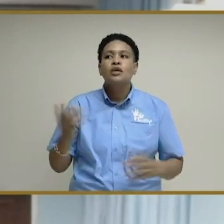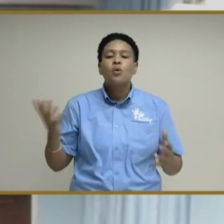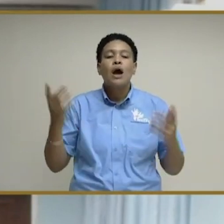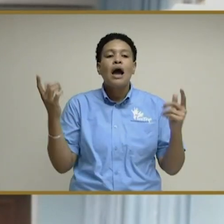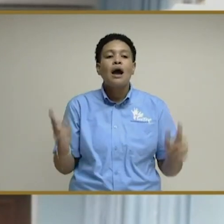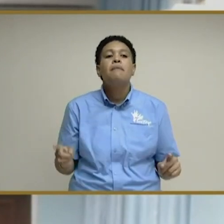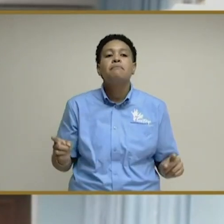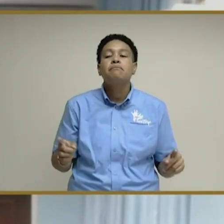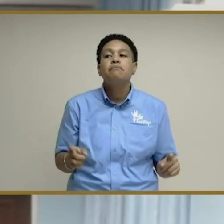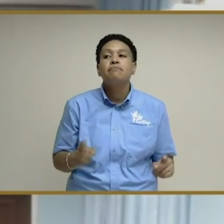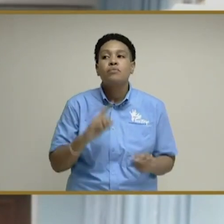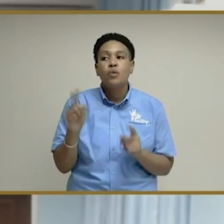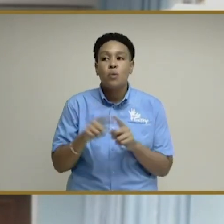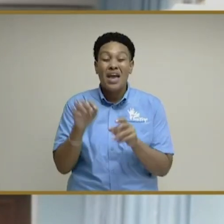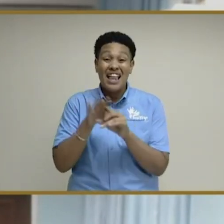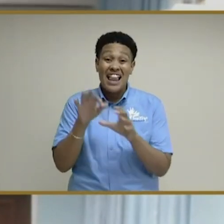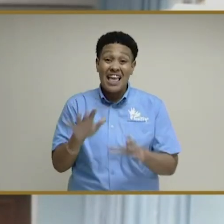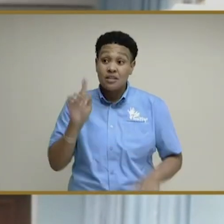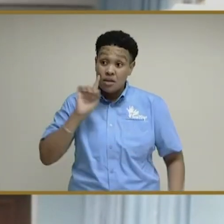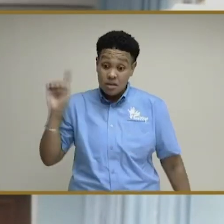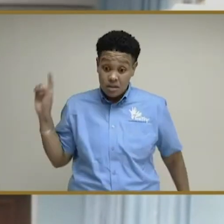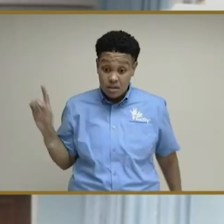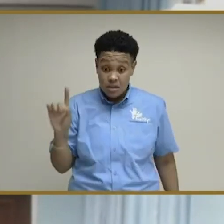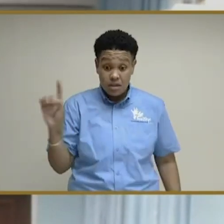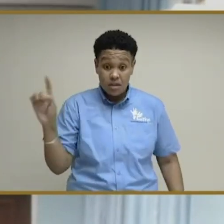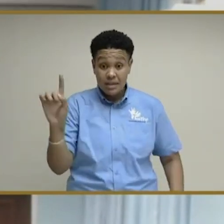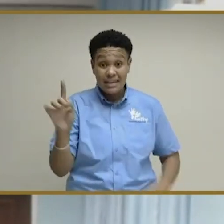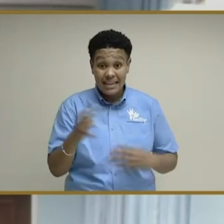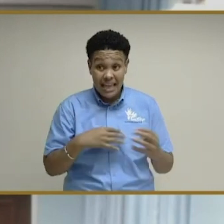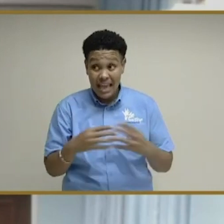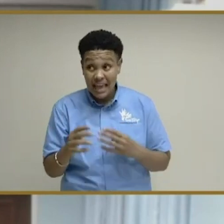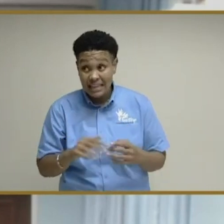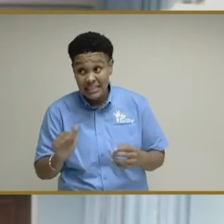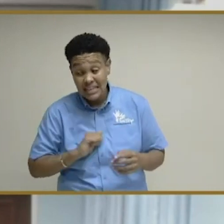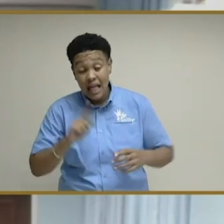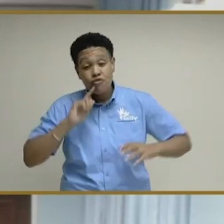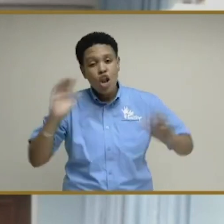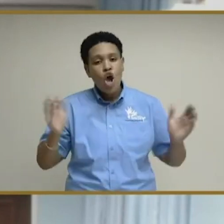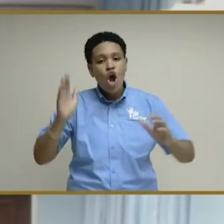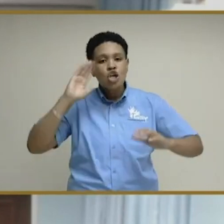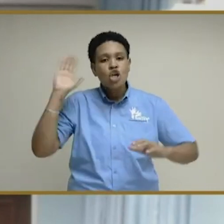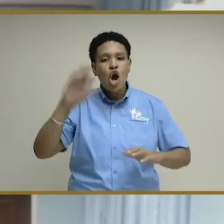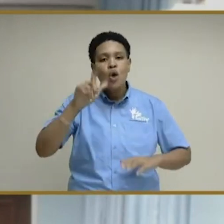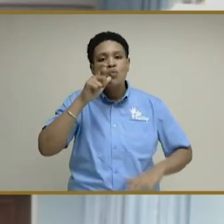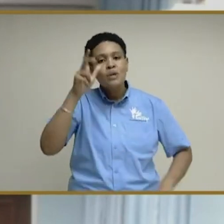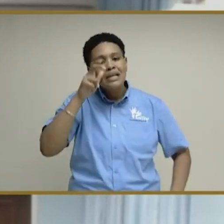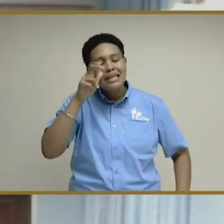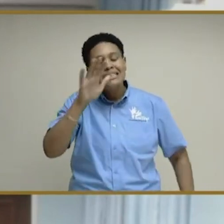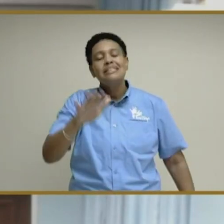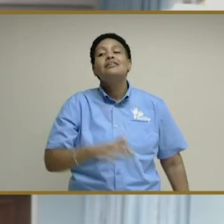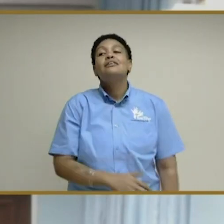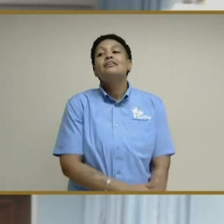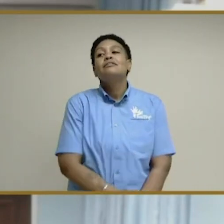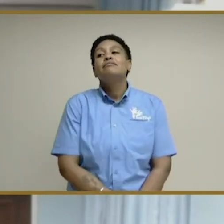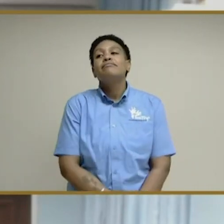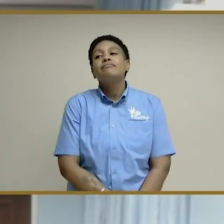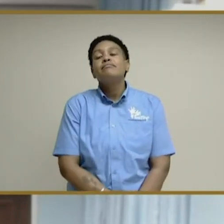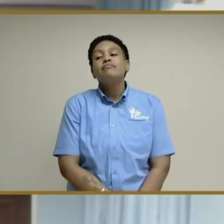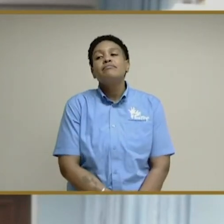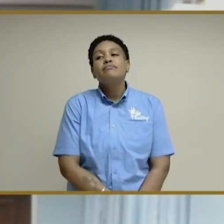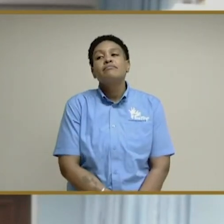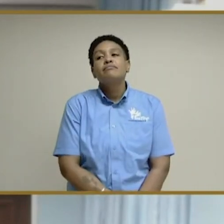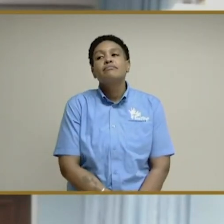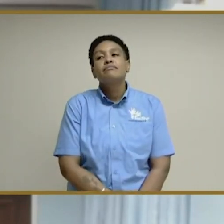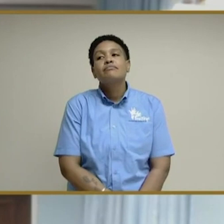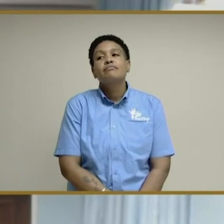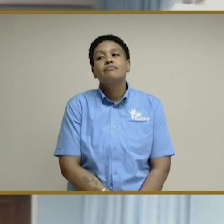will happen when the elector enters the gate, and again, I just urge everybody who is listening, ensure that when